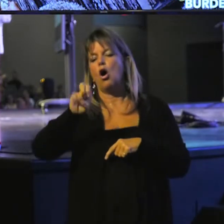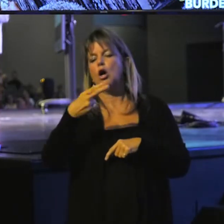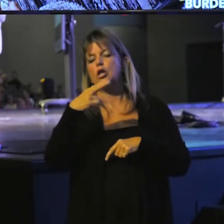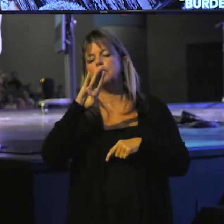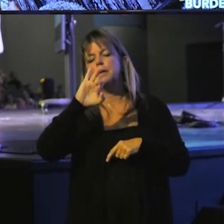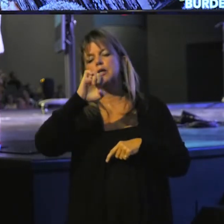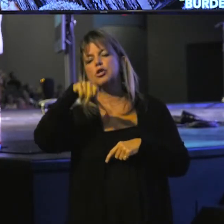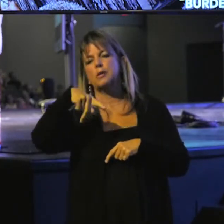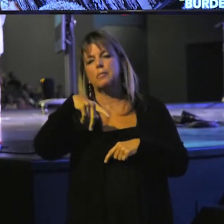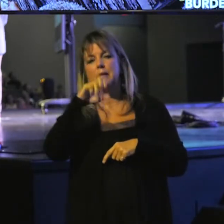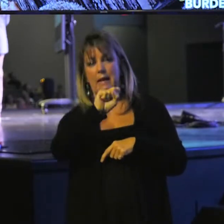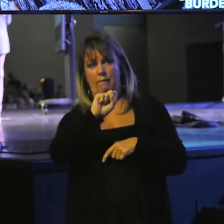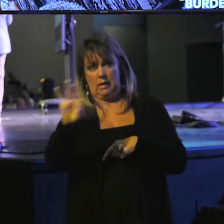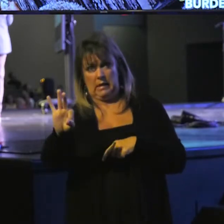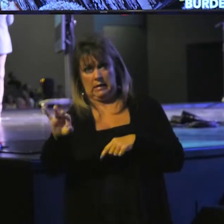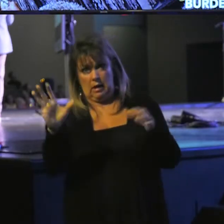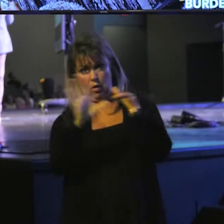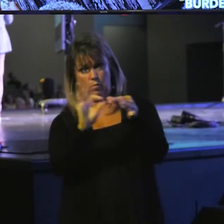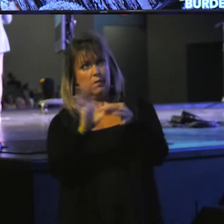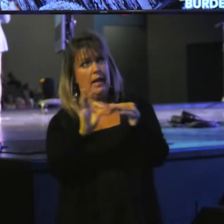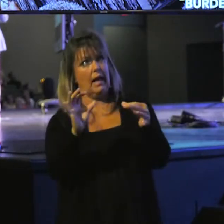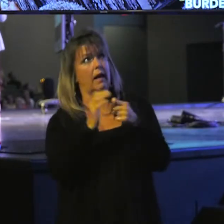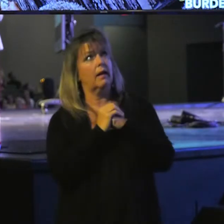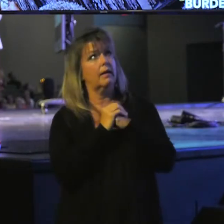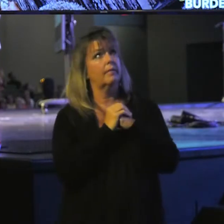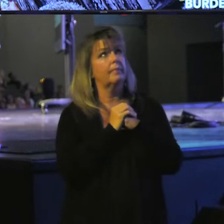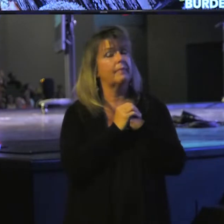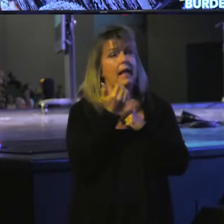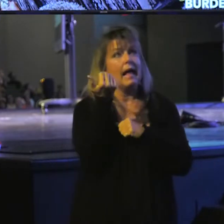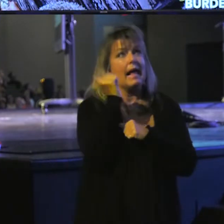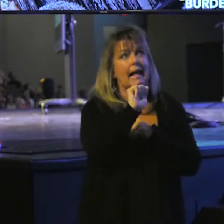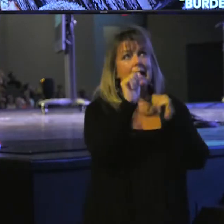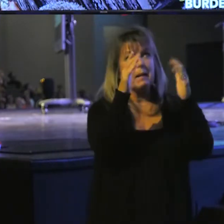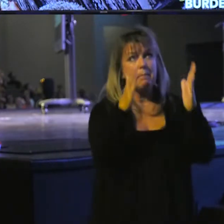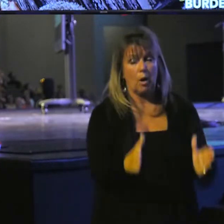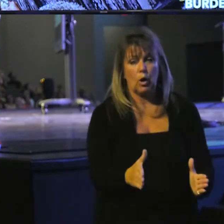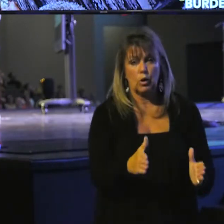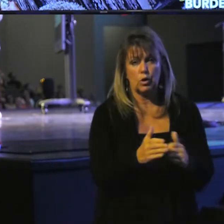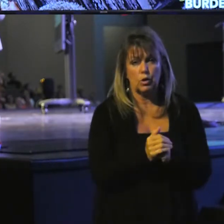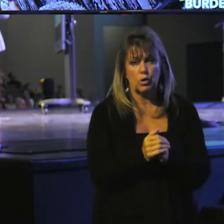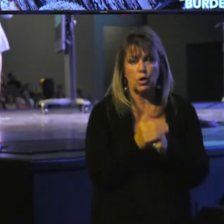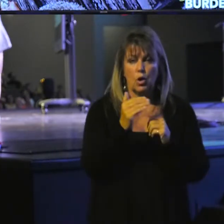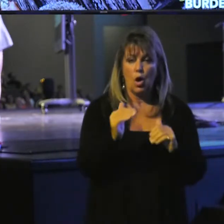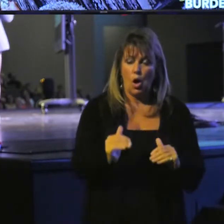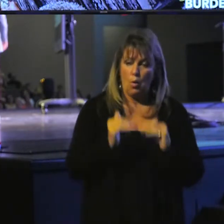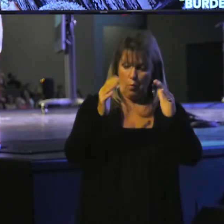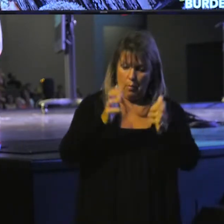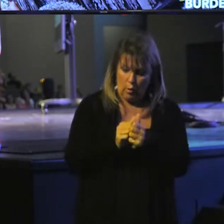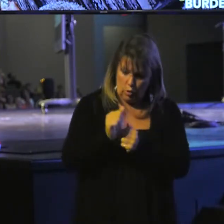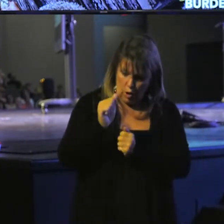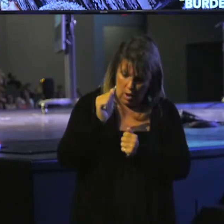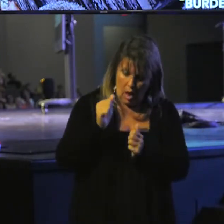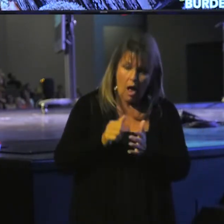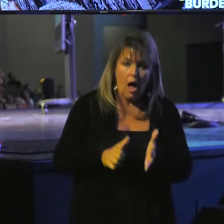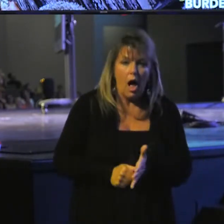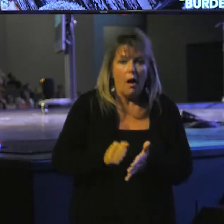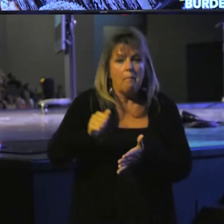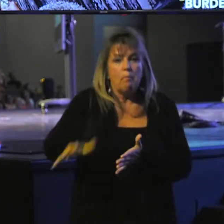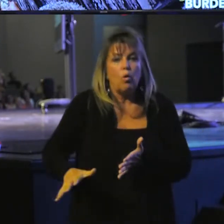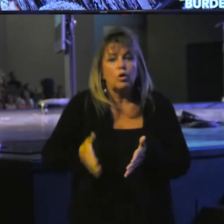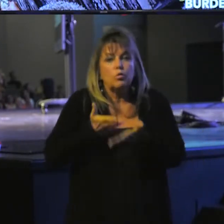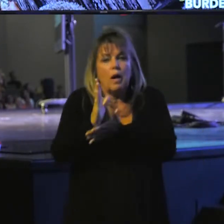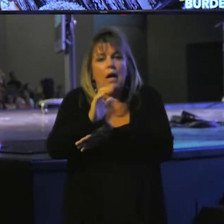who came out and said that any person who promotes abortion rights should not